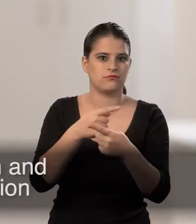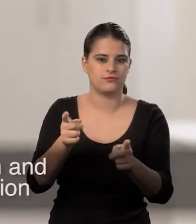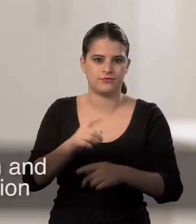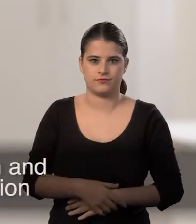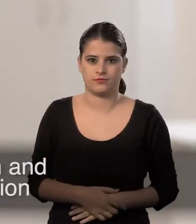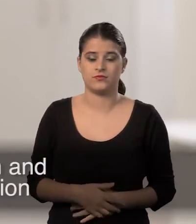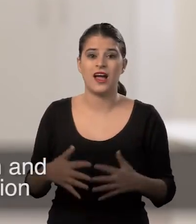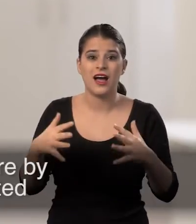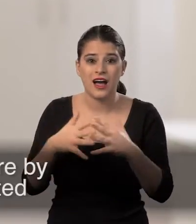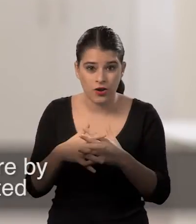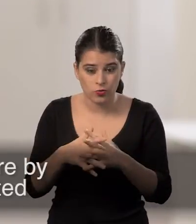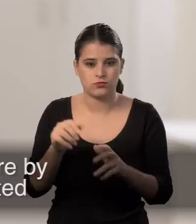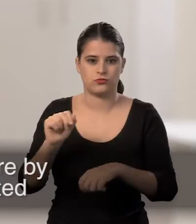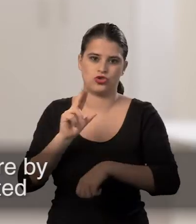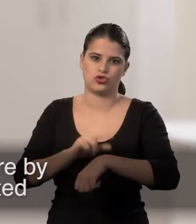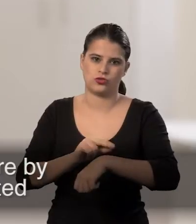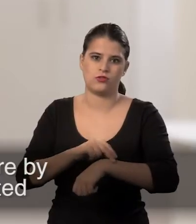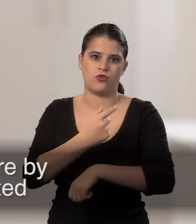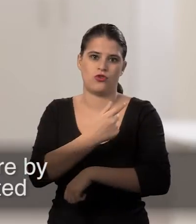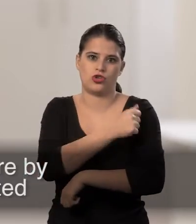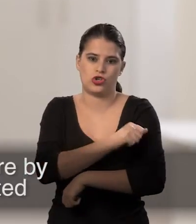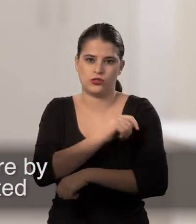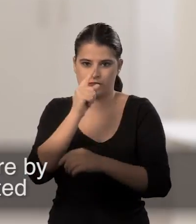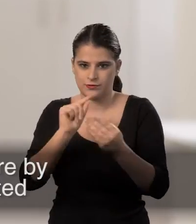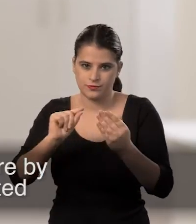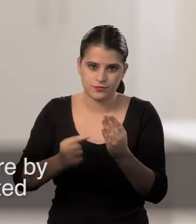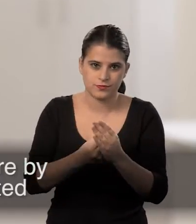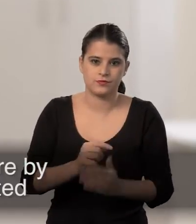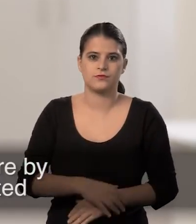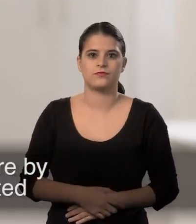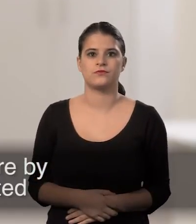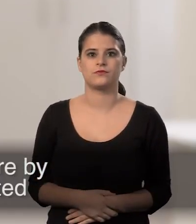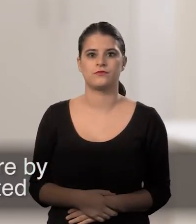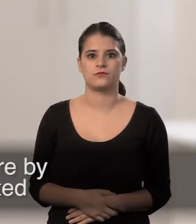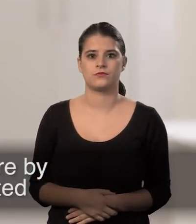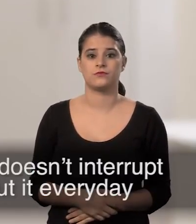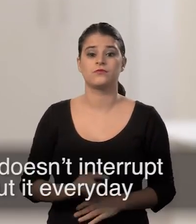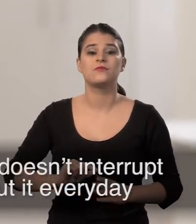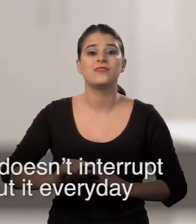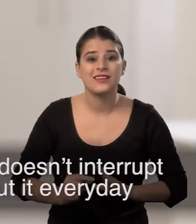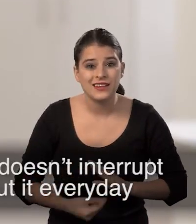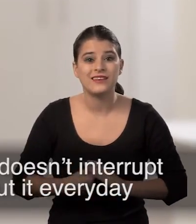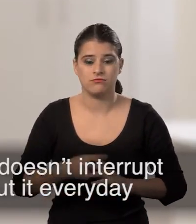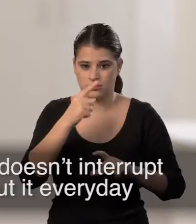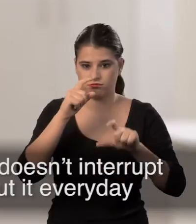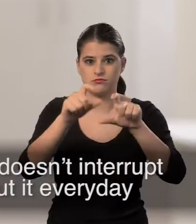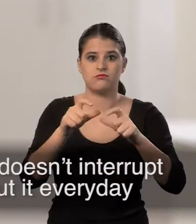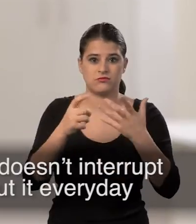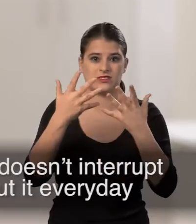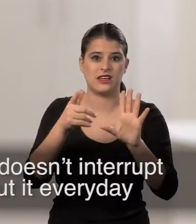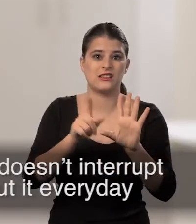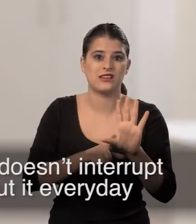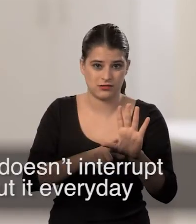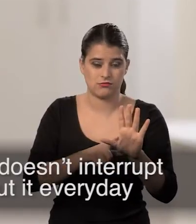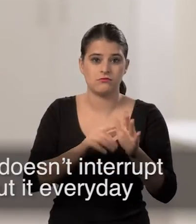fertilisation. It requires a simple procedure by a doctor or a nurse to be fitted. Once fitted, it can be left for